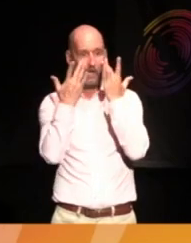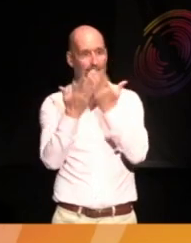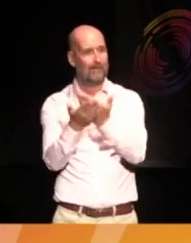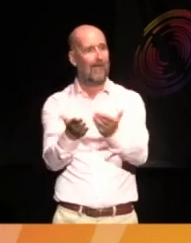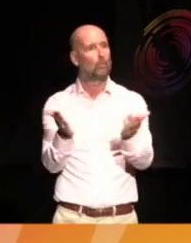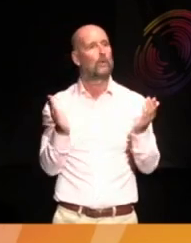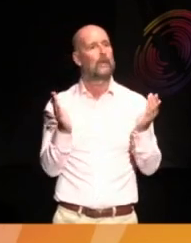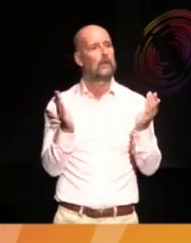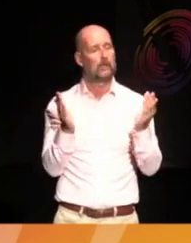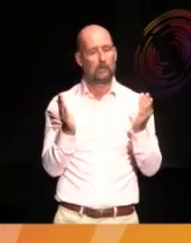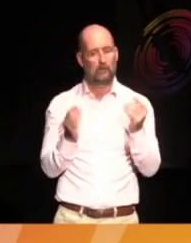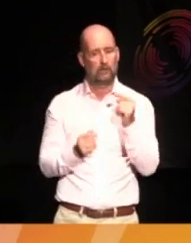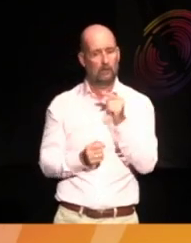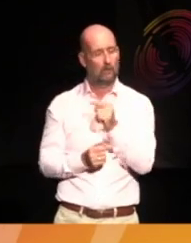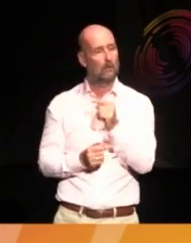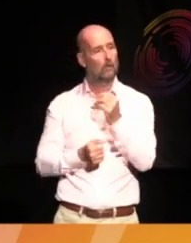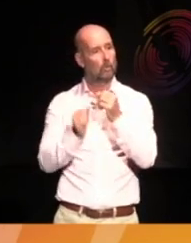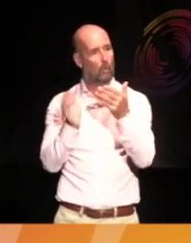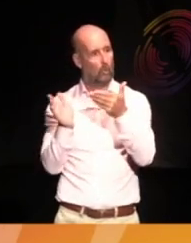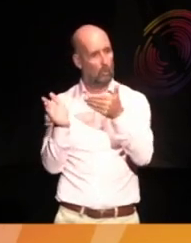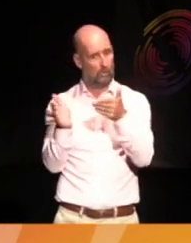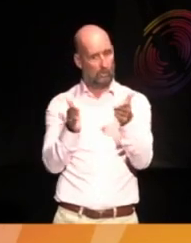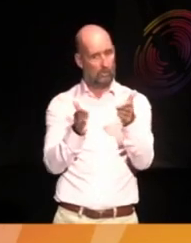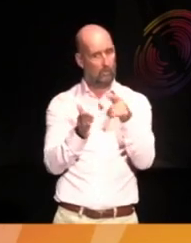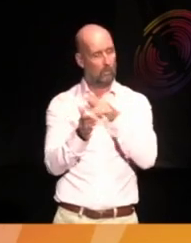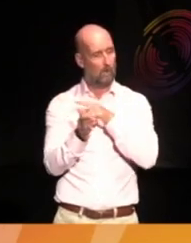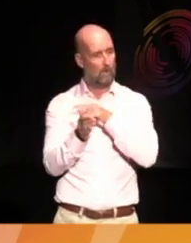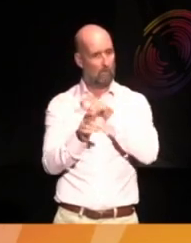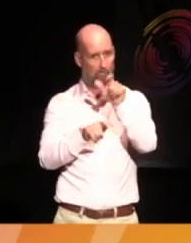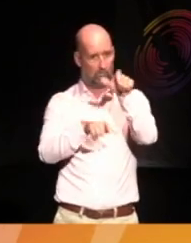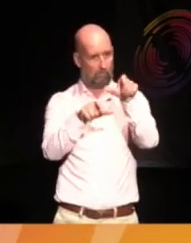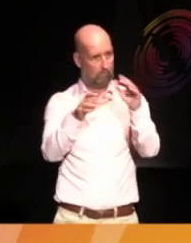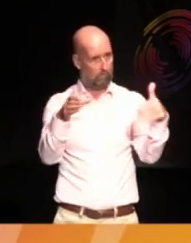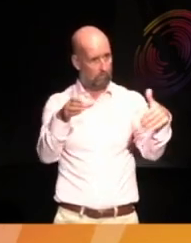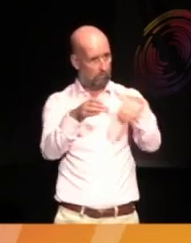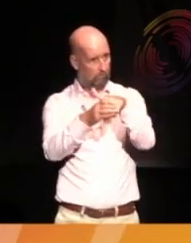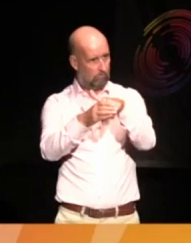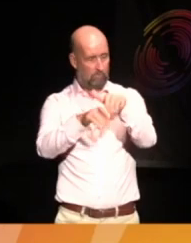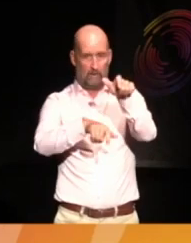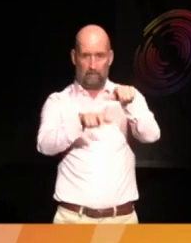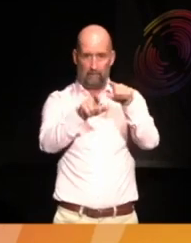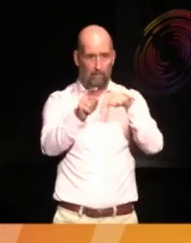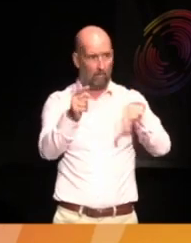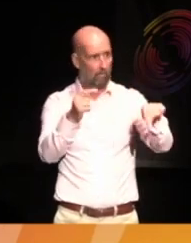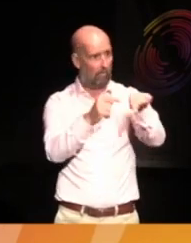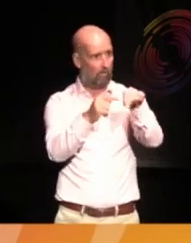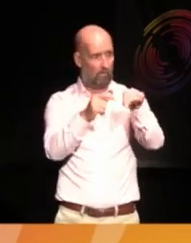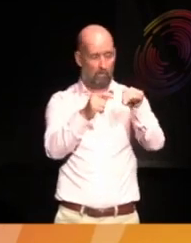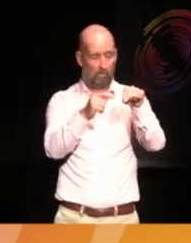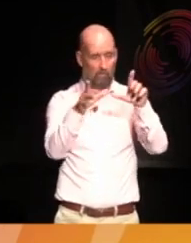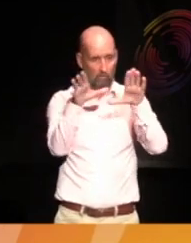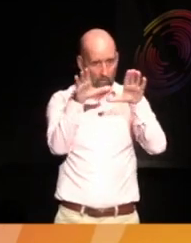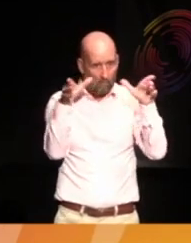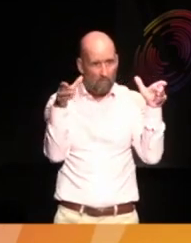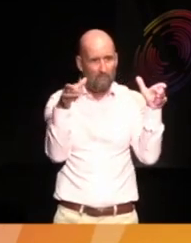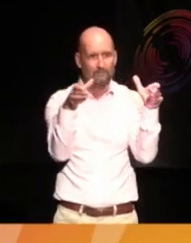moving into the direction of centering voices and people in a way that